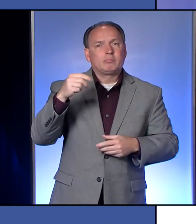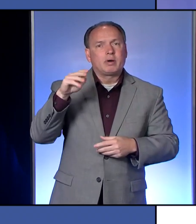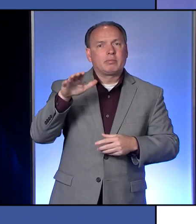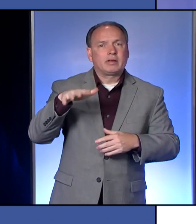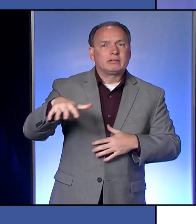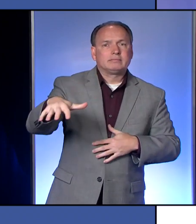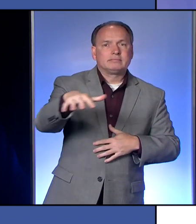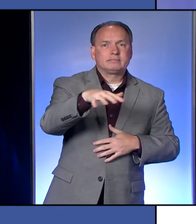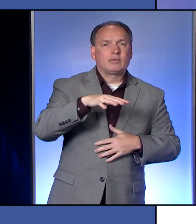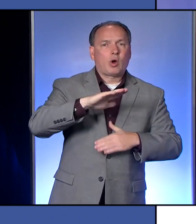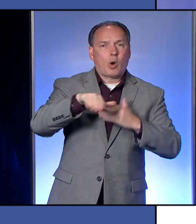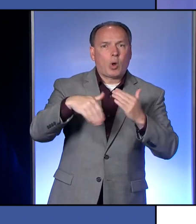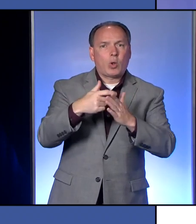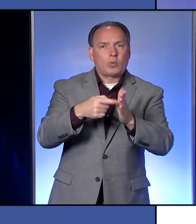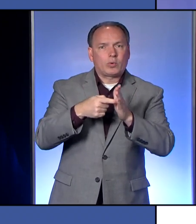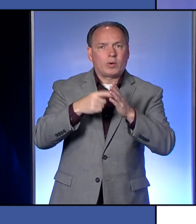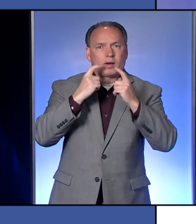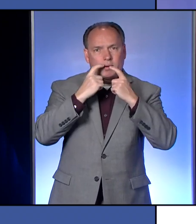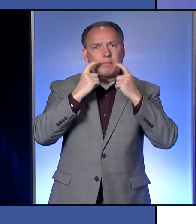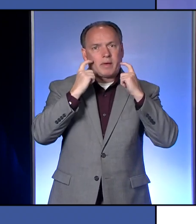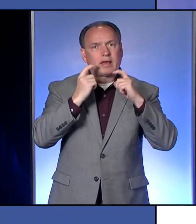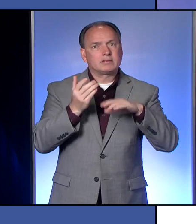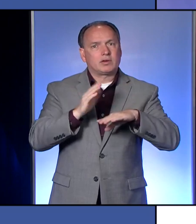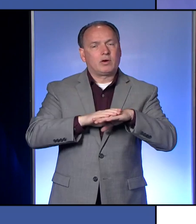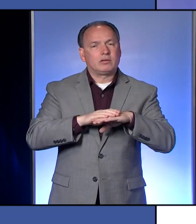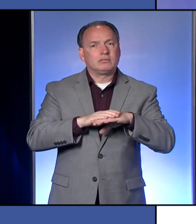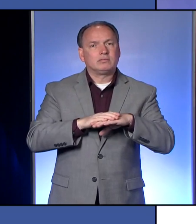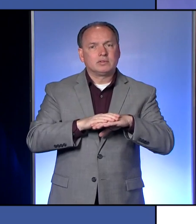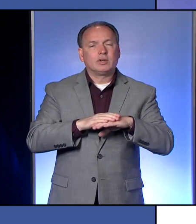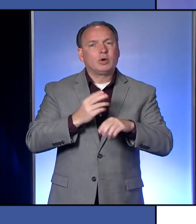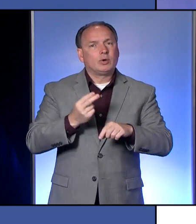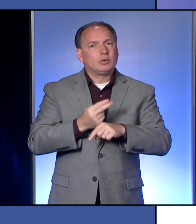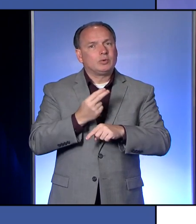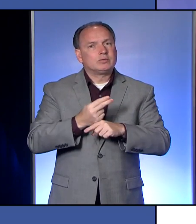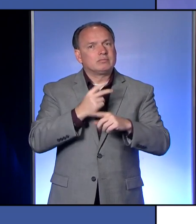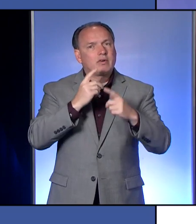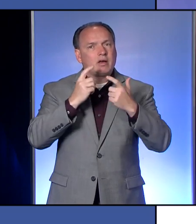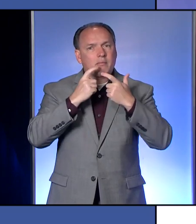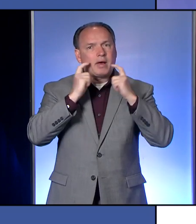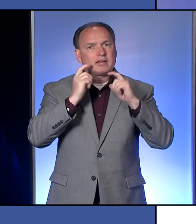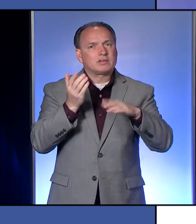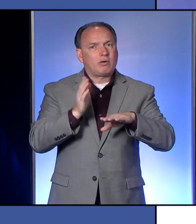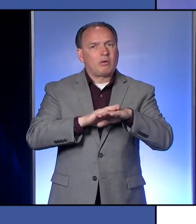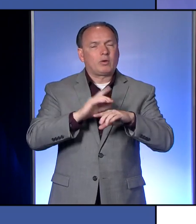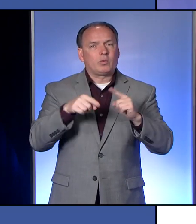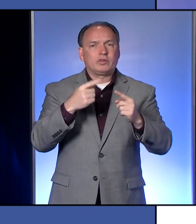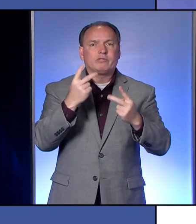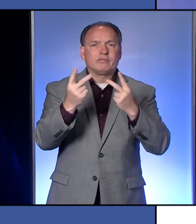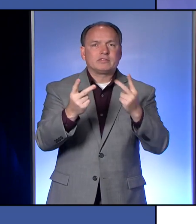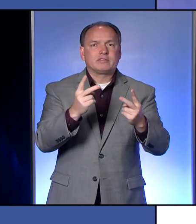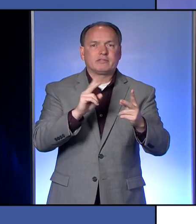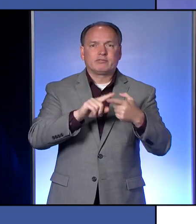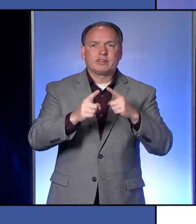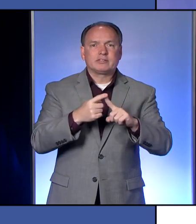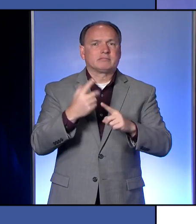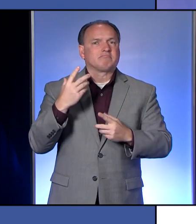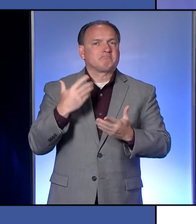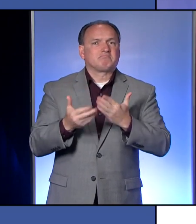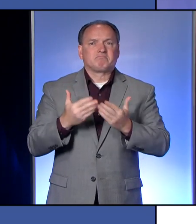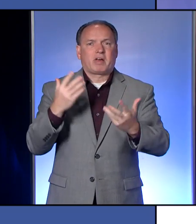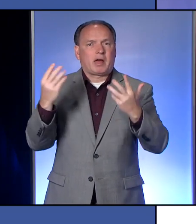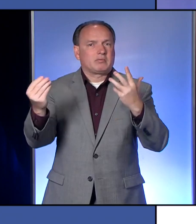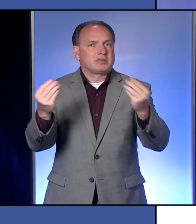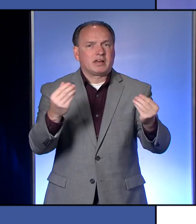Wear a mask when visiting your friends, even when you're outside and maintaining that six foot distance.